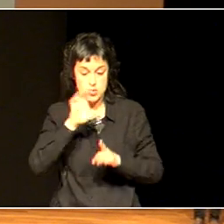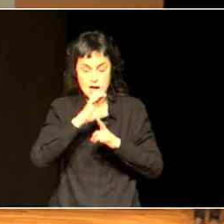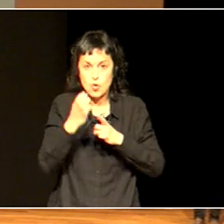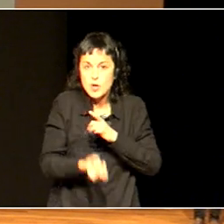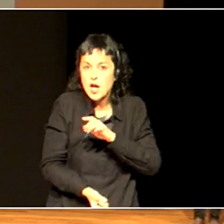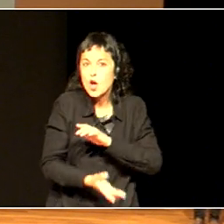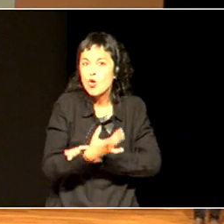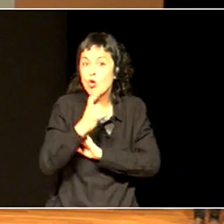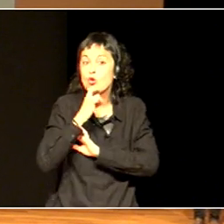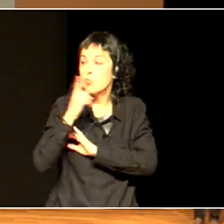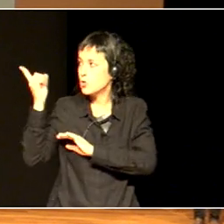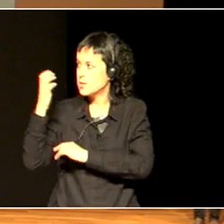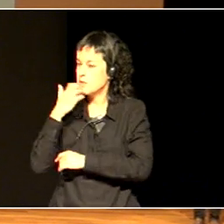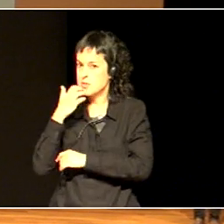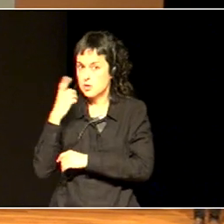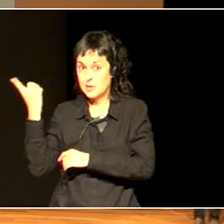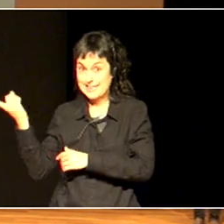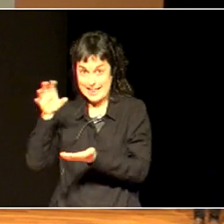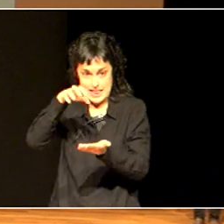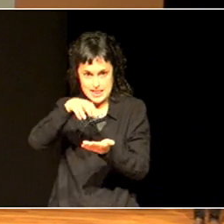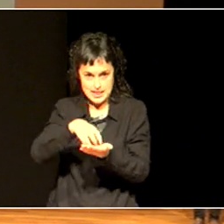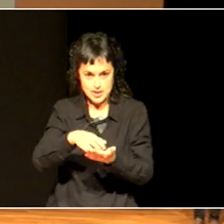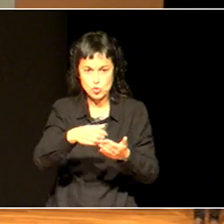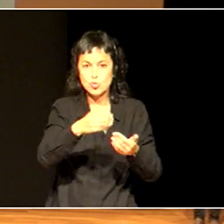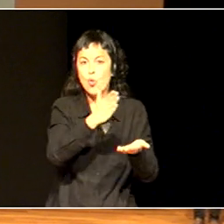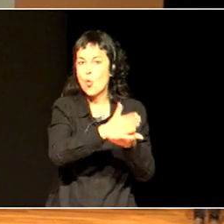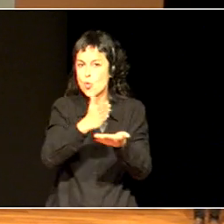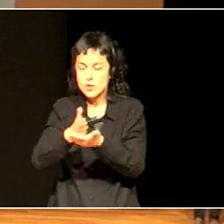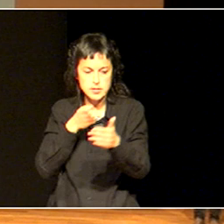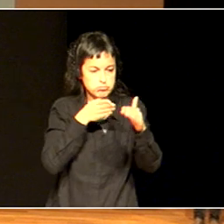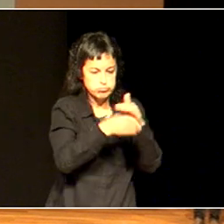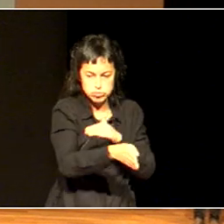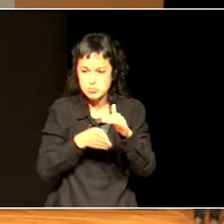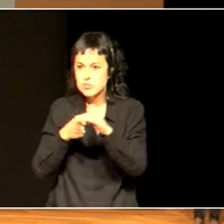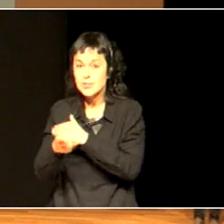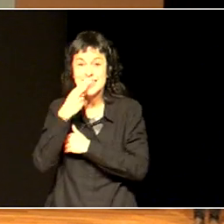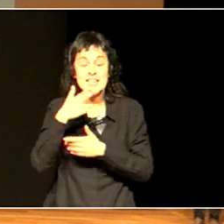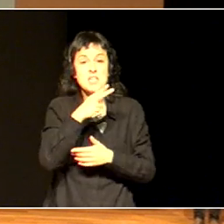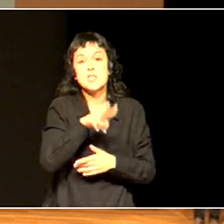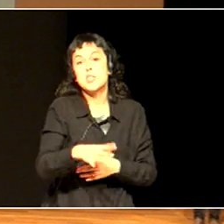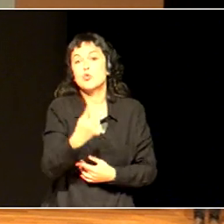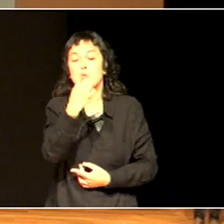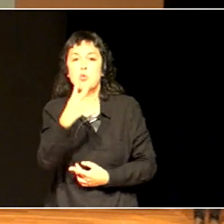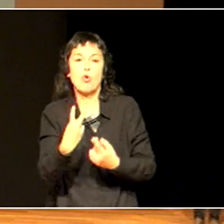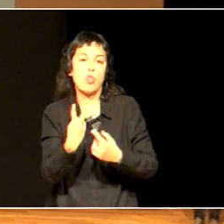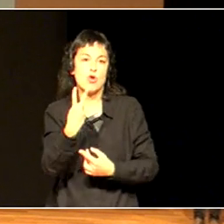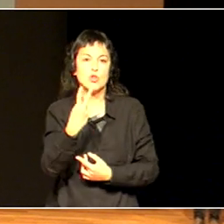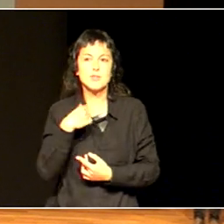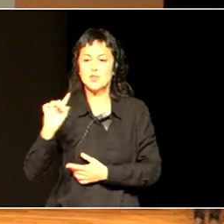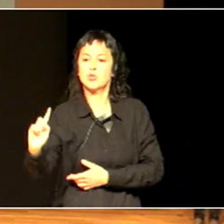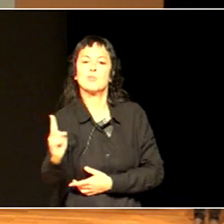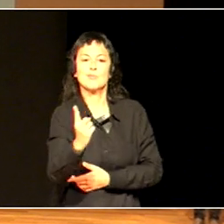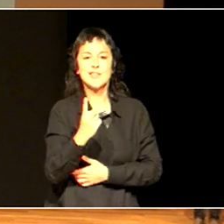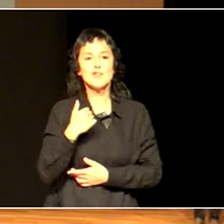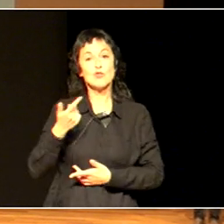two children would get up from their seats and come over to you, and they would say, we are the classroom ambassadors. In our